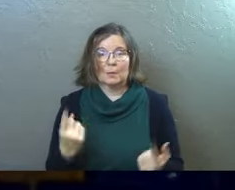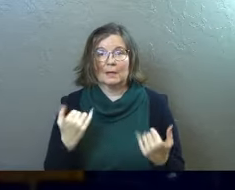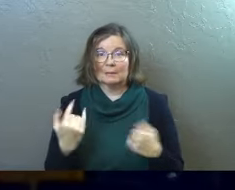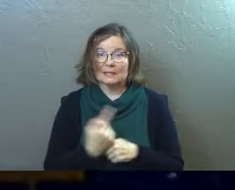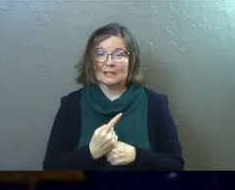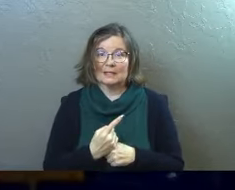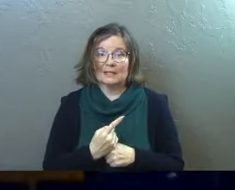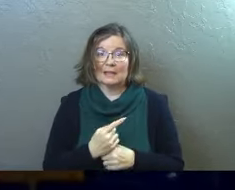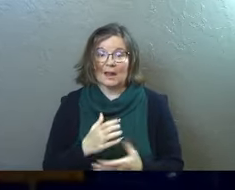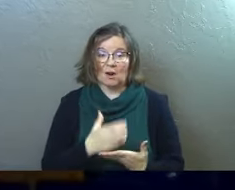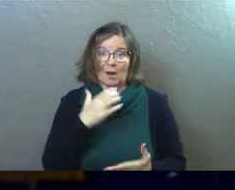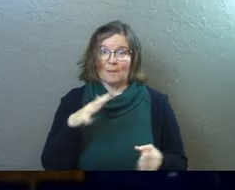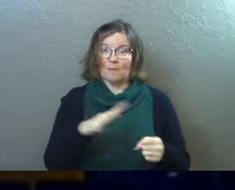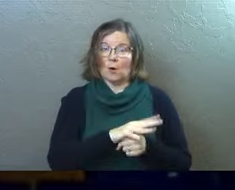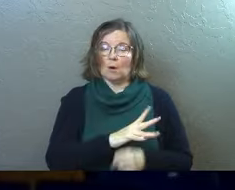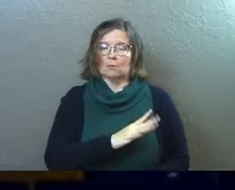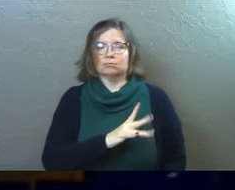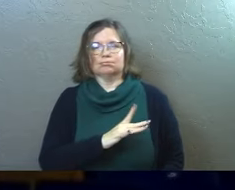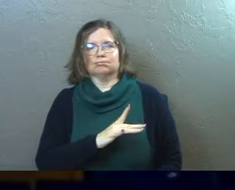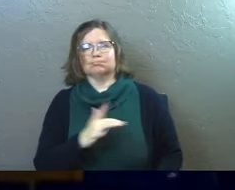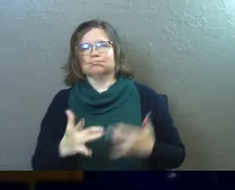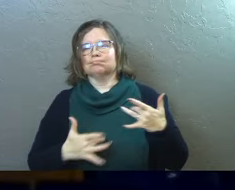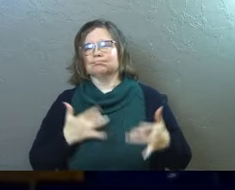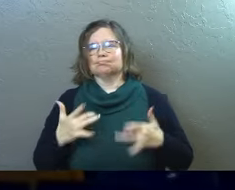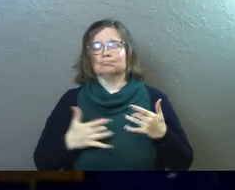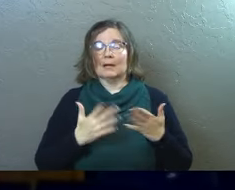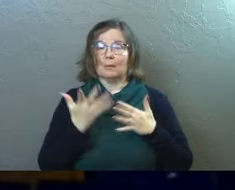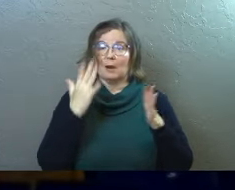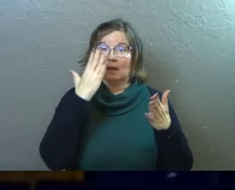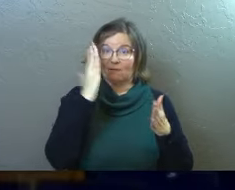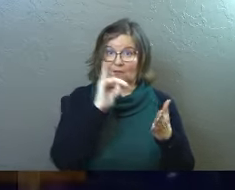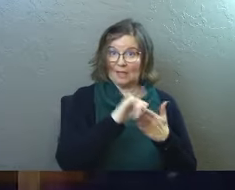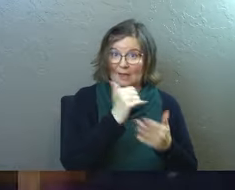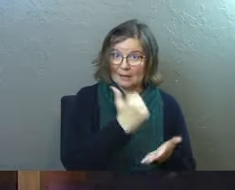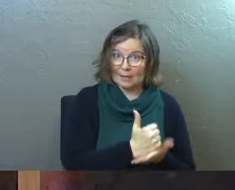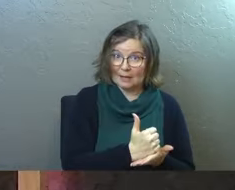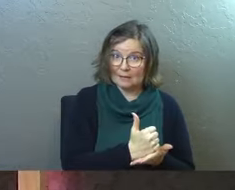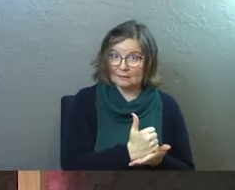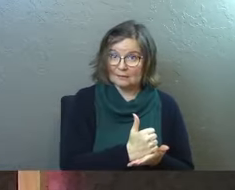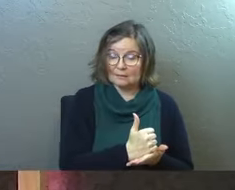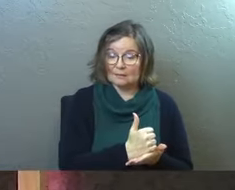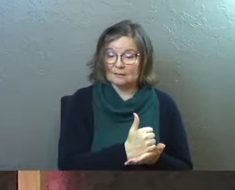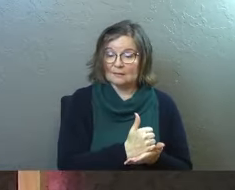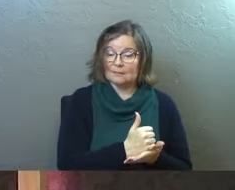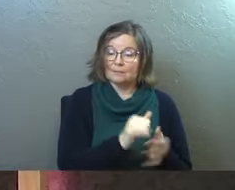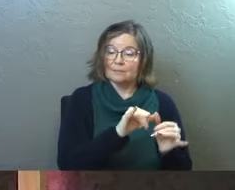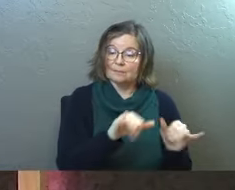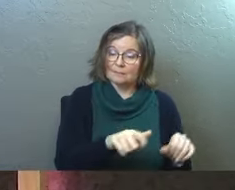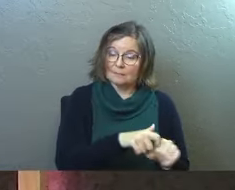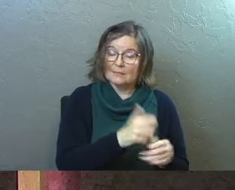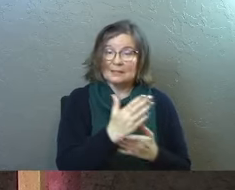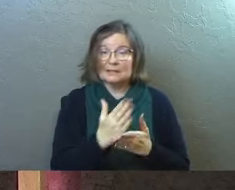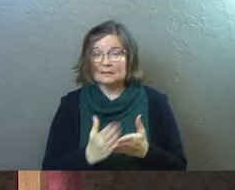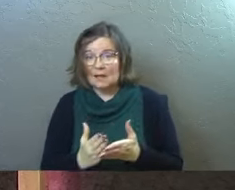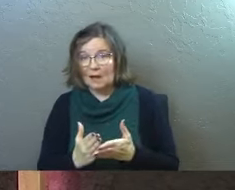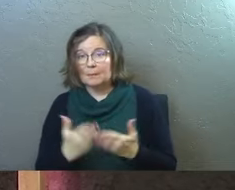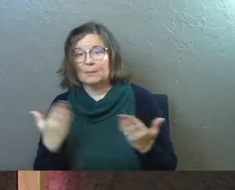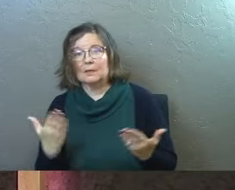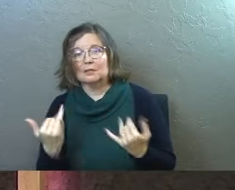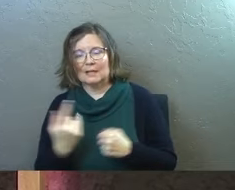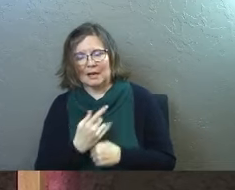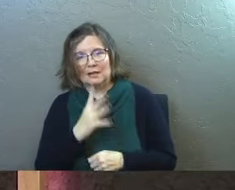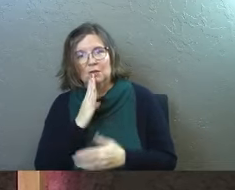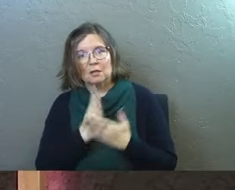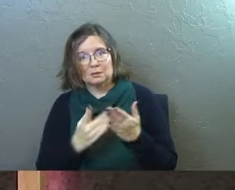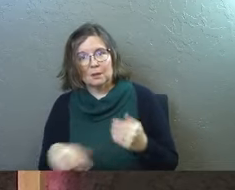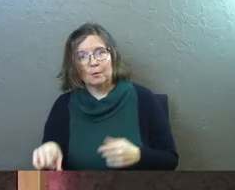come today and our cups are really full and praise God for that. Amen. And, and, and some of us are here this morning.